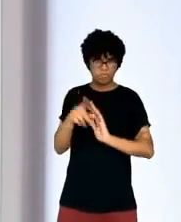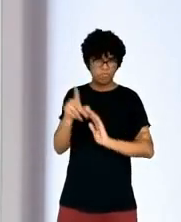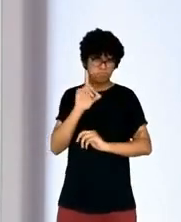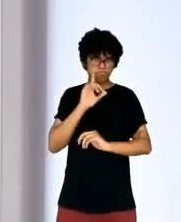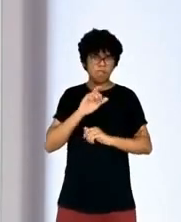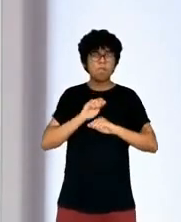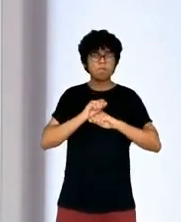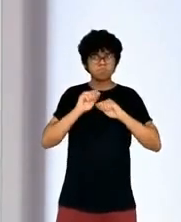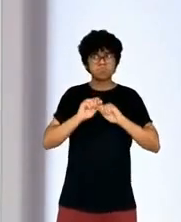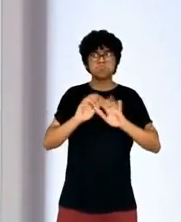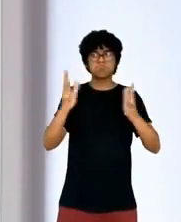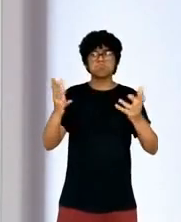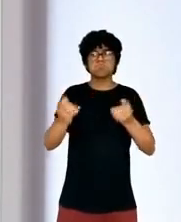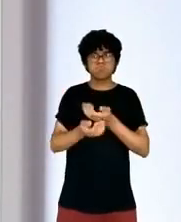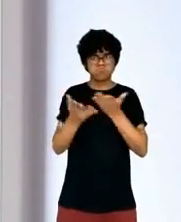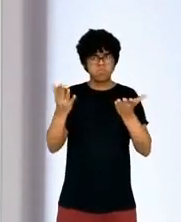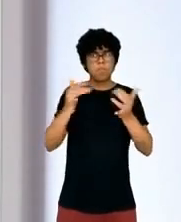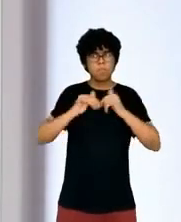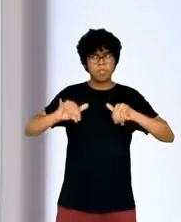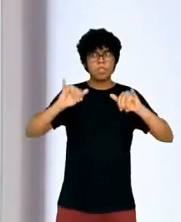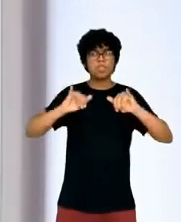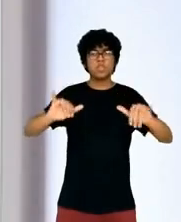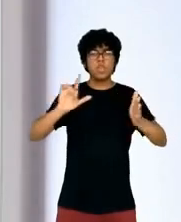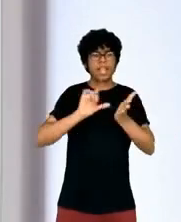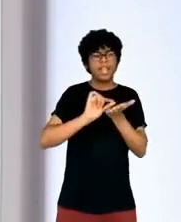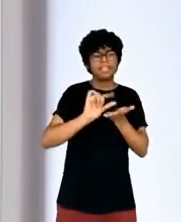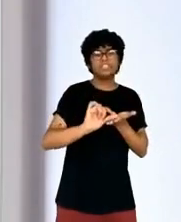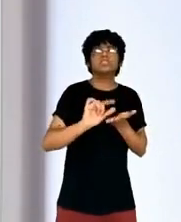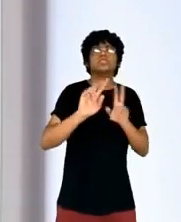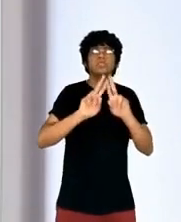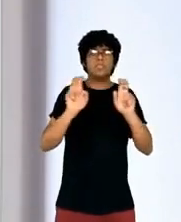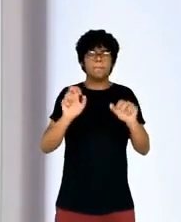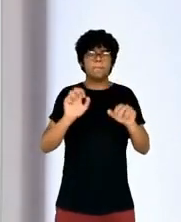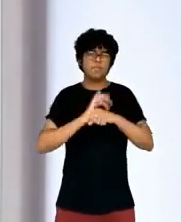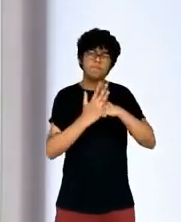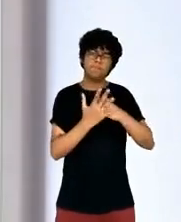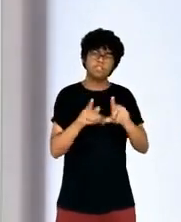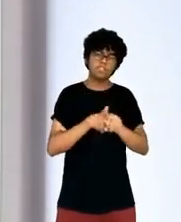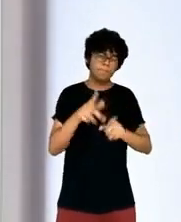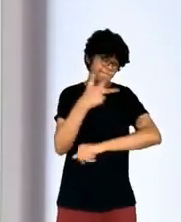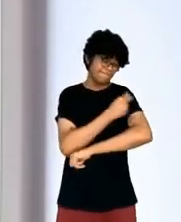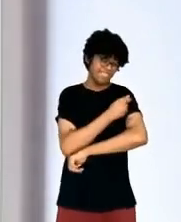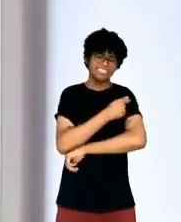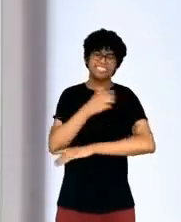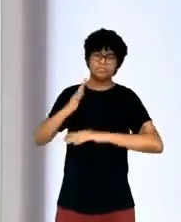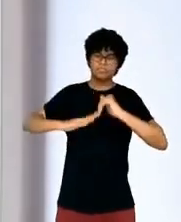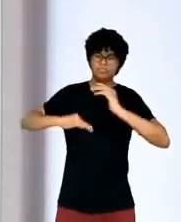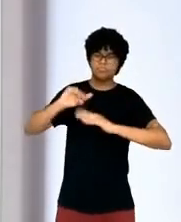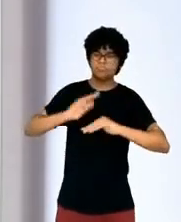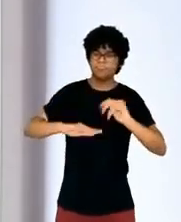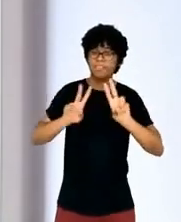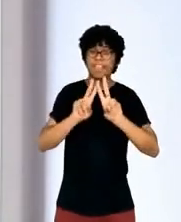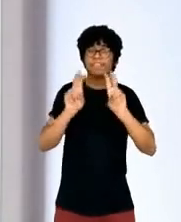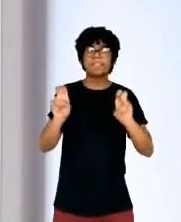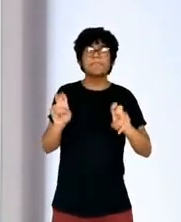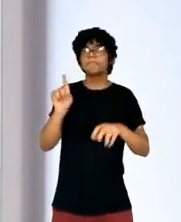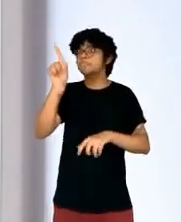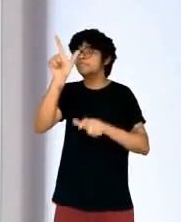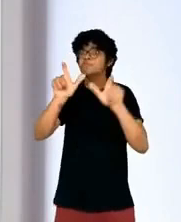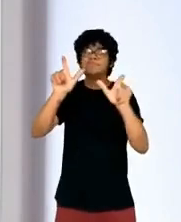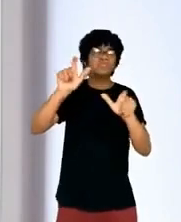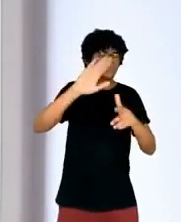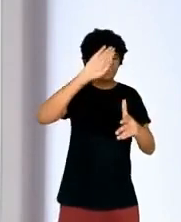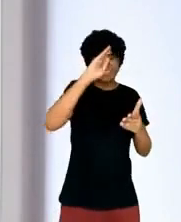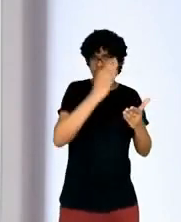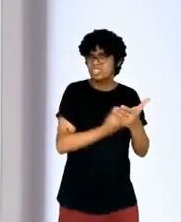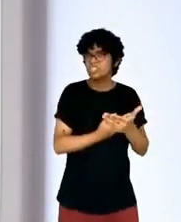promotion of vaccines, and about the vaccine skepticism that followed. The article goes into great lengths to point out